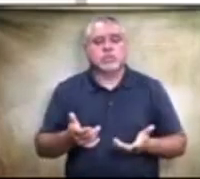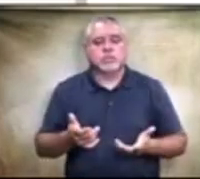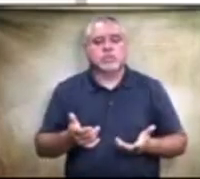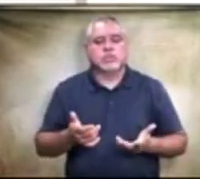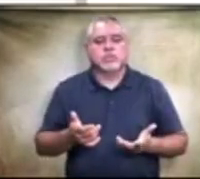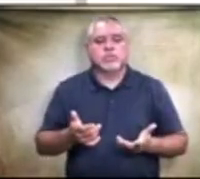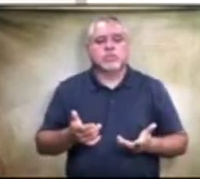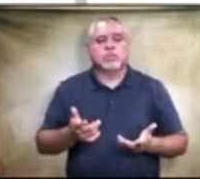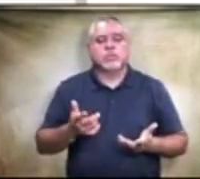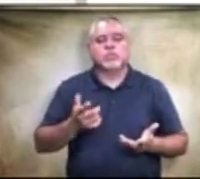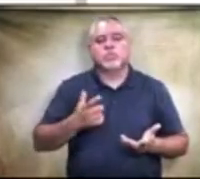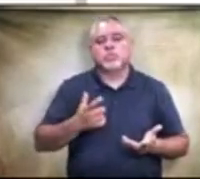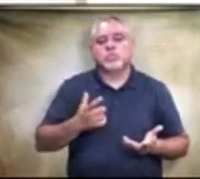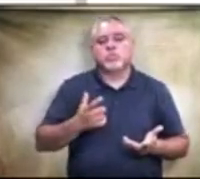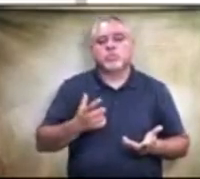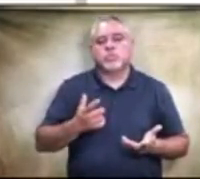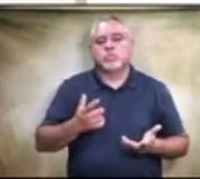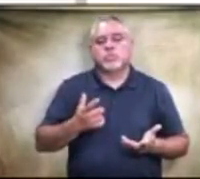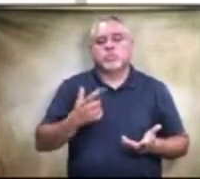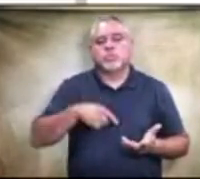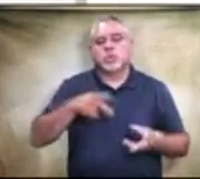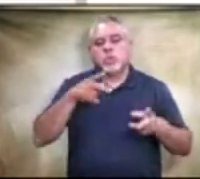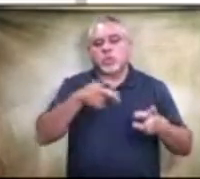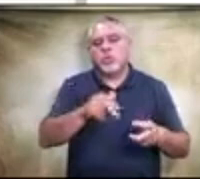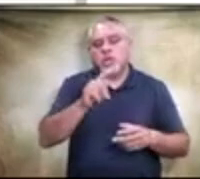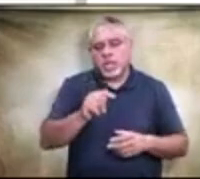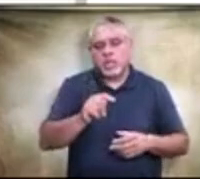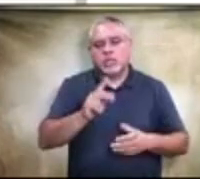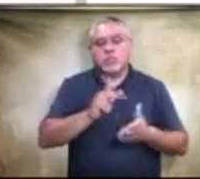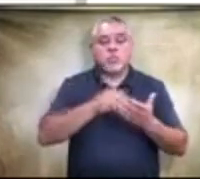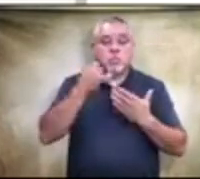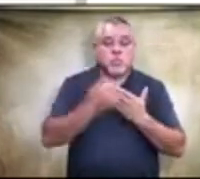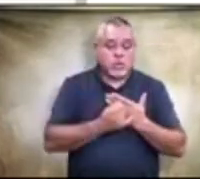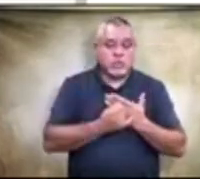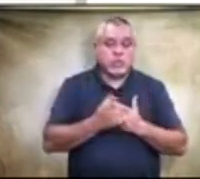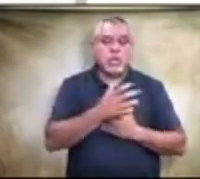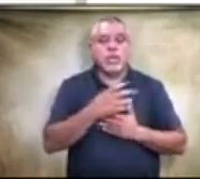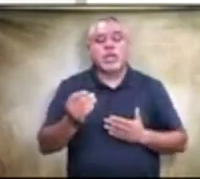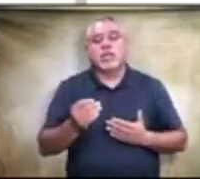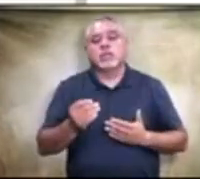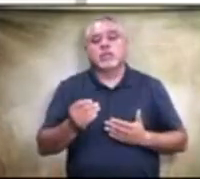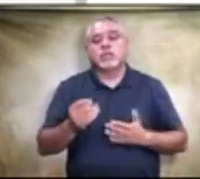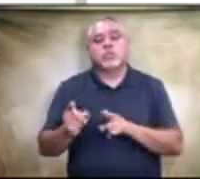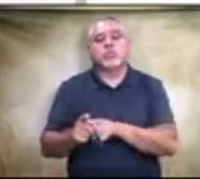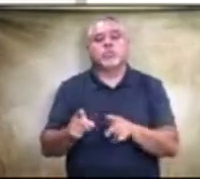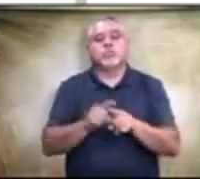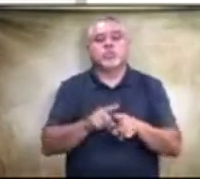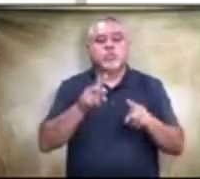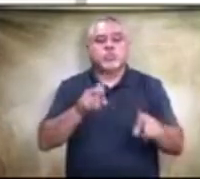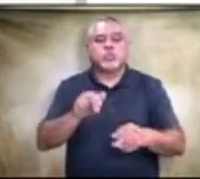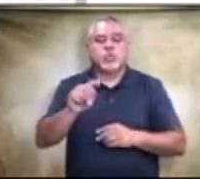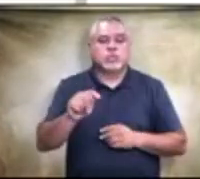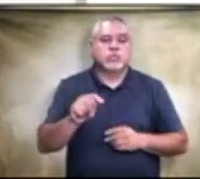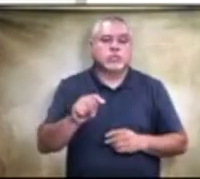then, uh, look at the project. And we also look at those